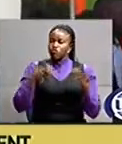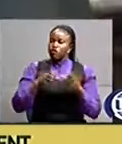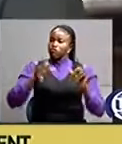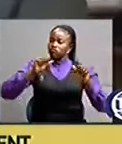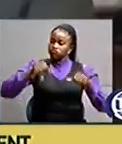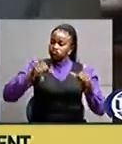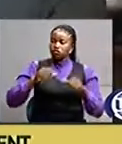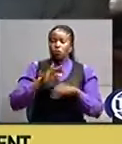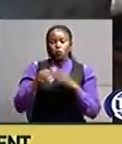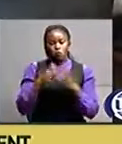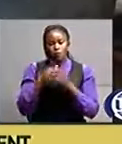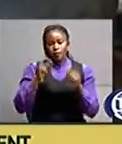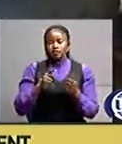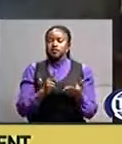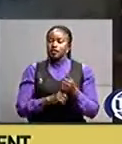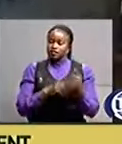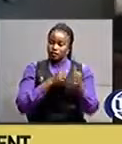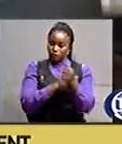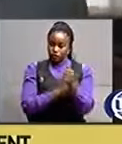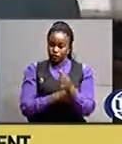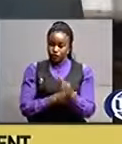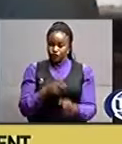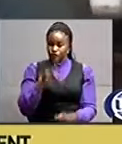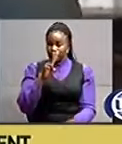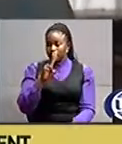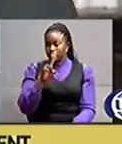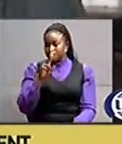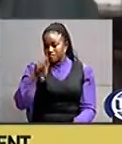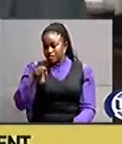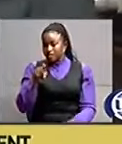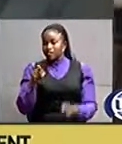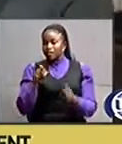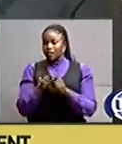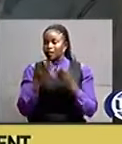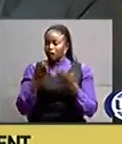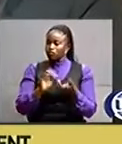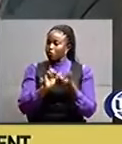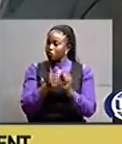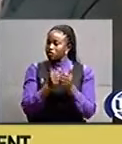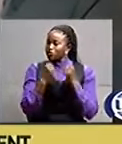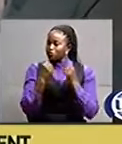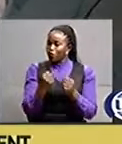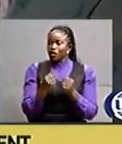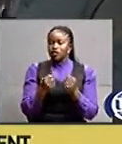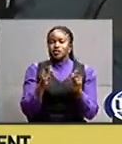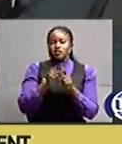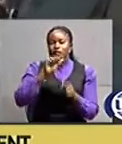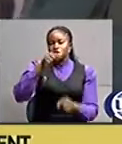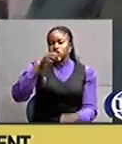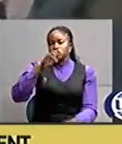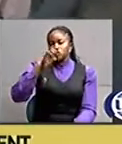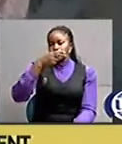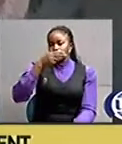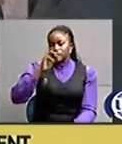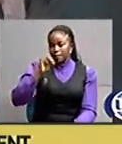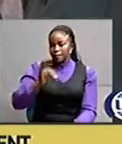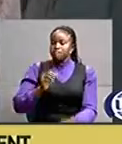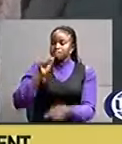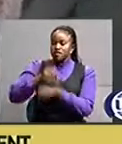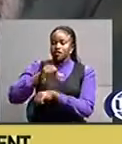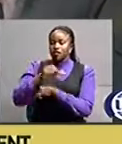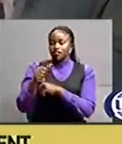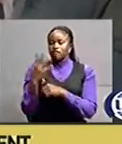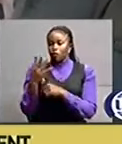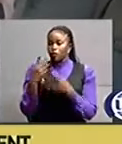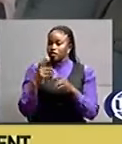the vice presidency was also a tighter fair climax singer with ashem senka took a beating for others while for deputy